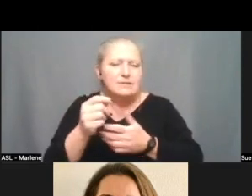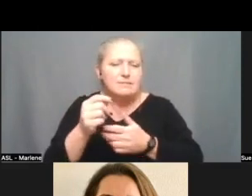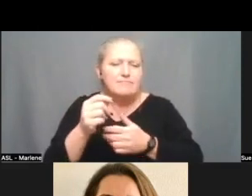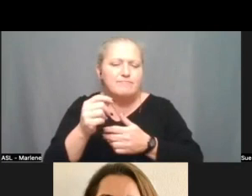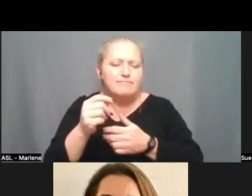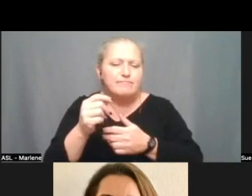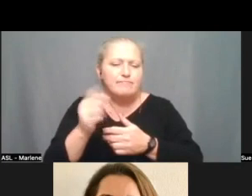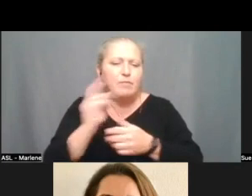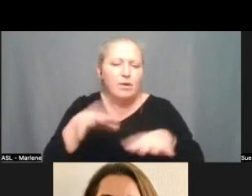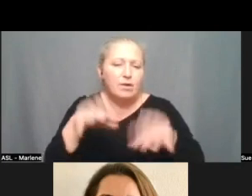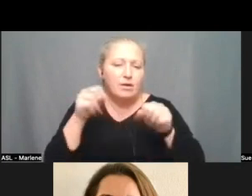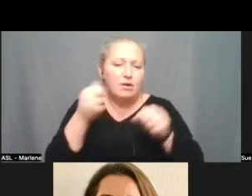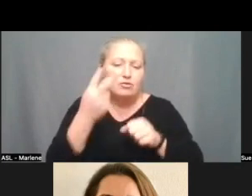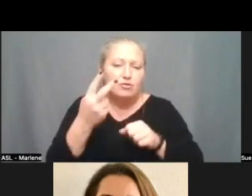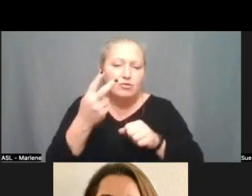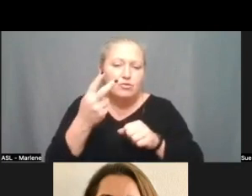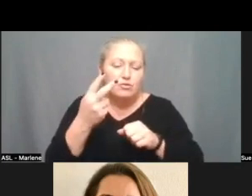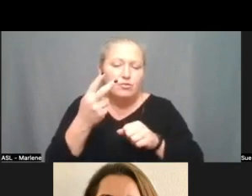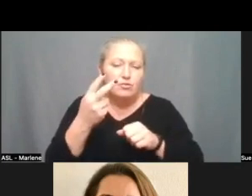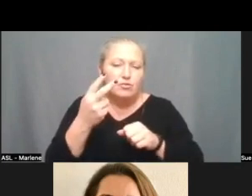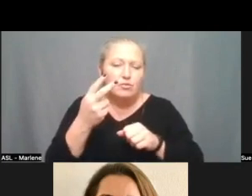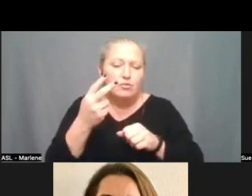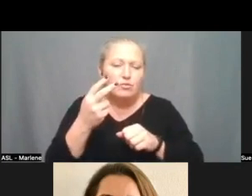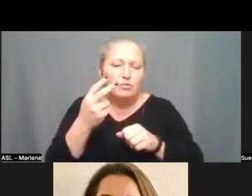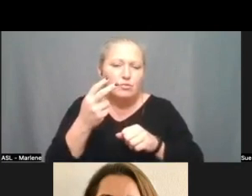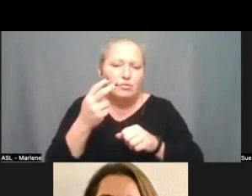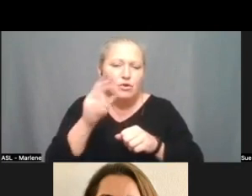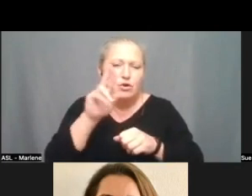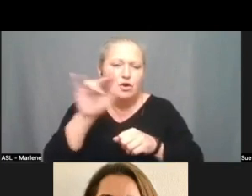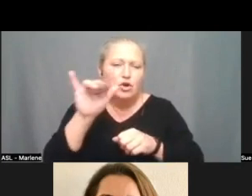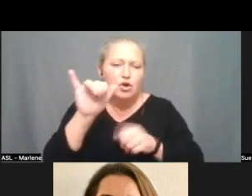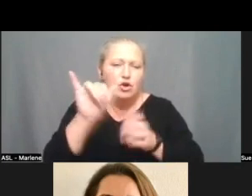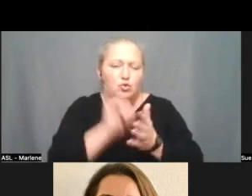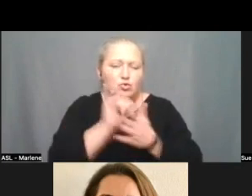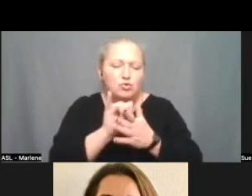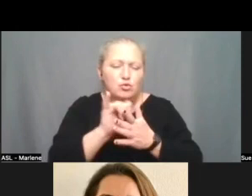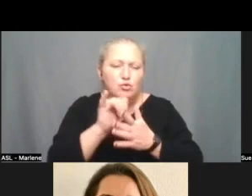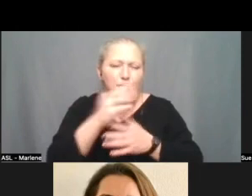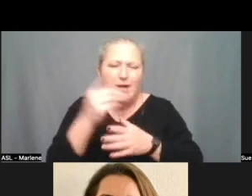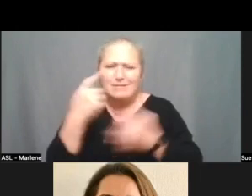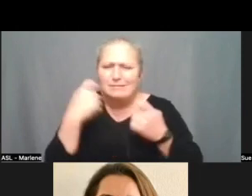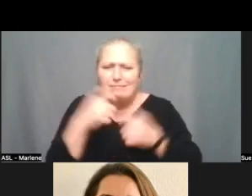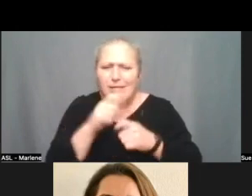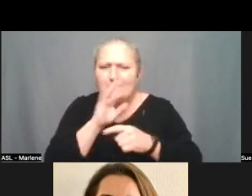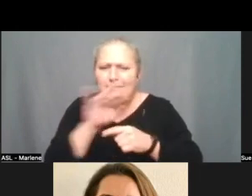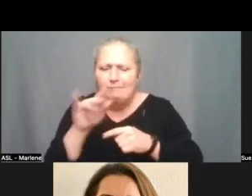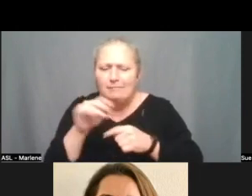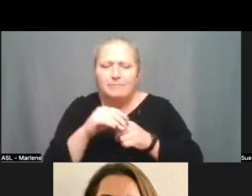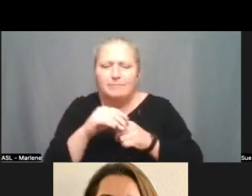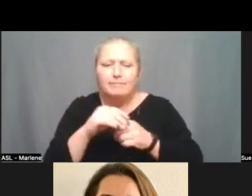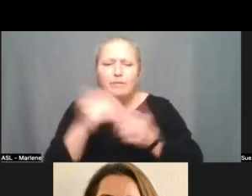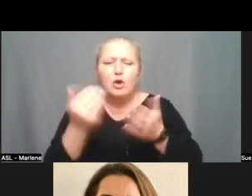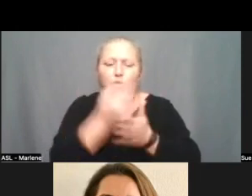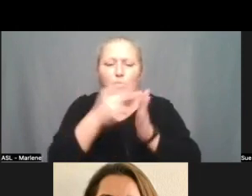to cafe con Diego events and a YouTube live stream to talk about the new guidance regarding outdoor